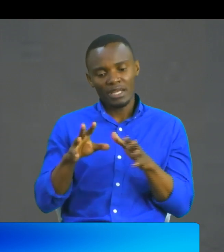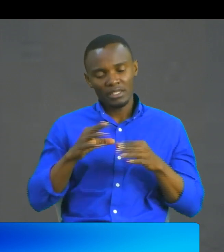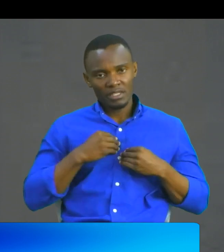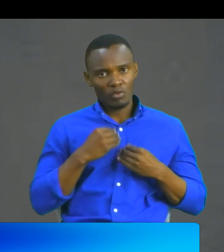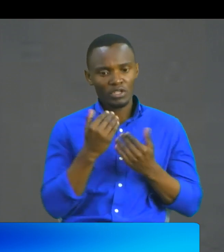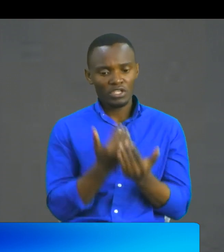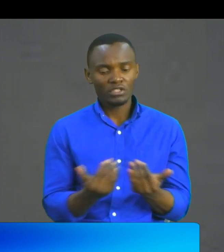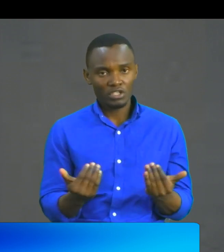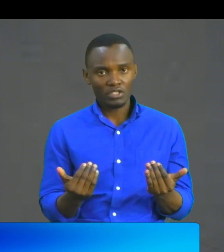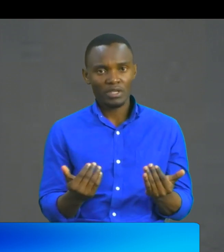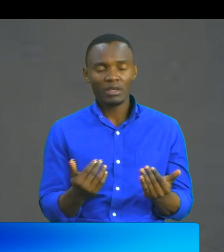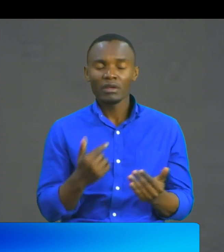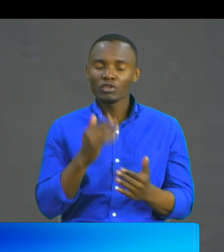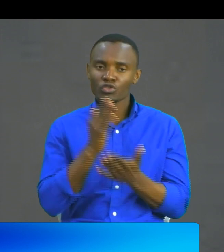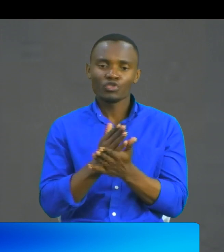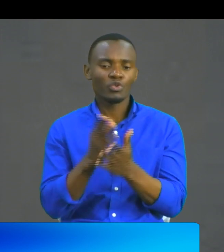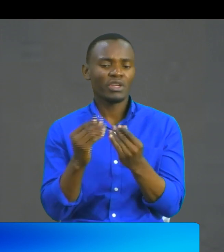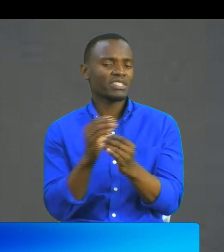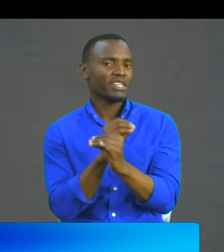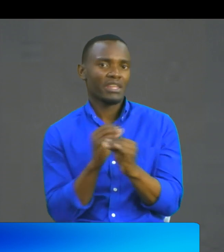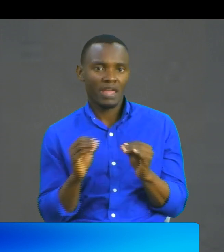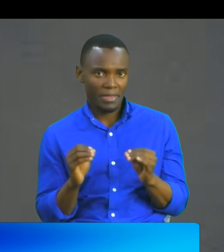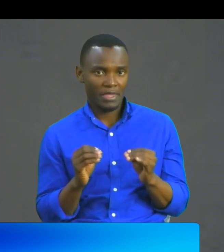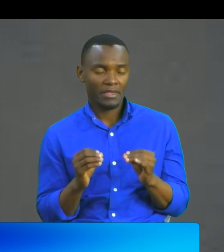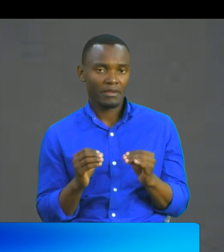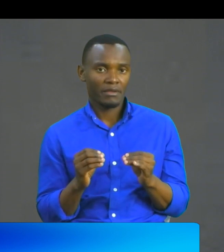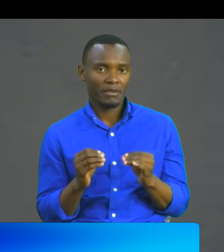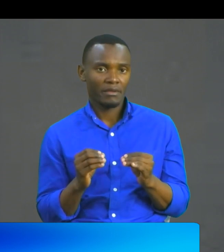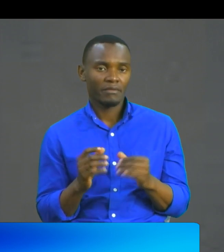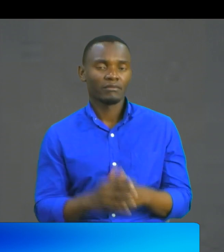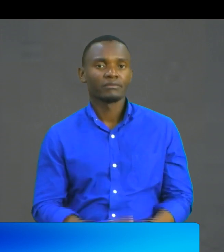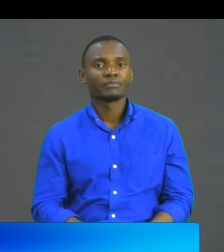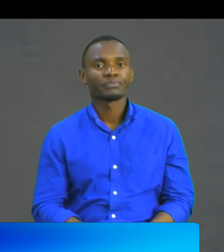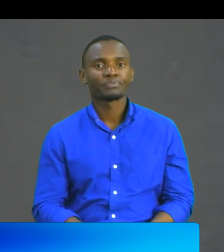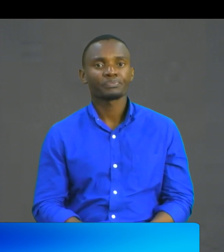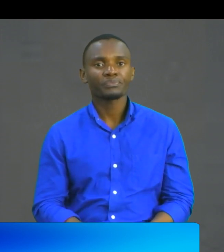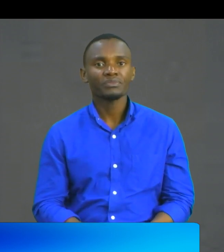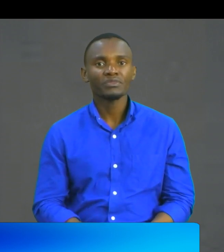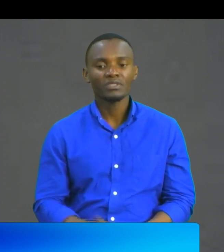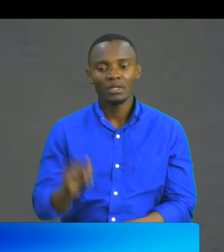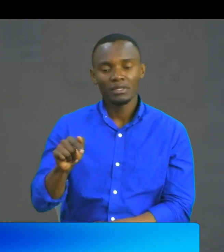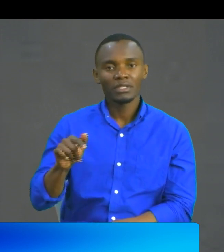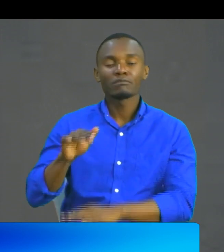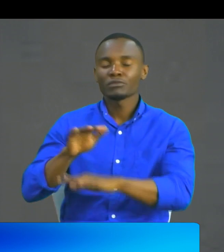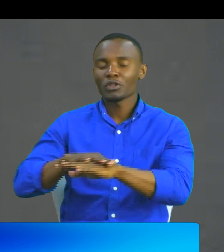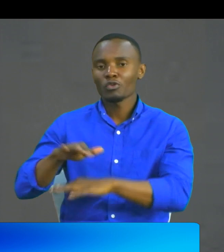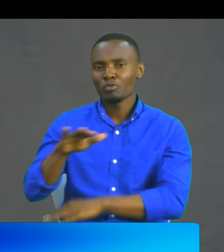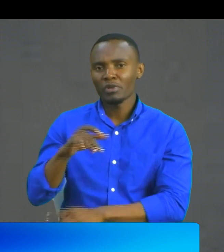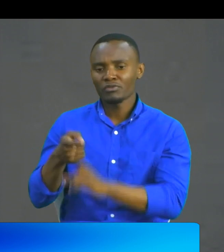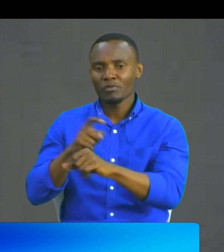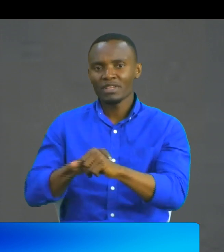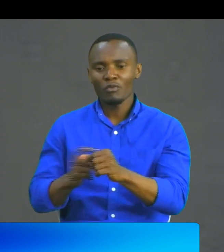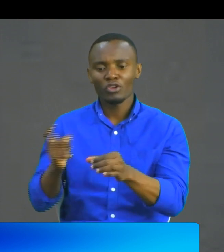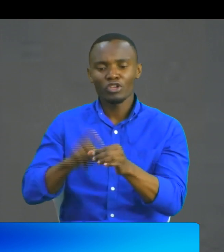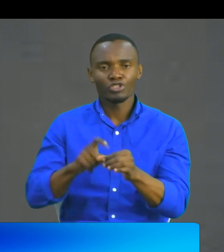not lie. It is not easy. As a parent and a caregiver, that one I can say for true. I can say this has been a good place for him. Since he joined this place,